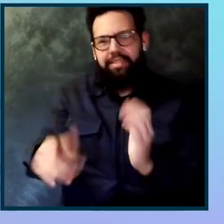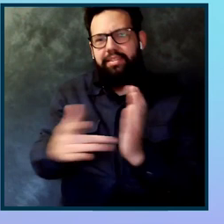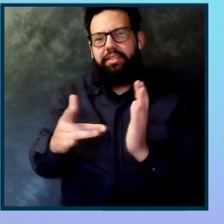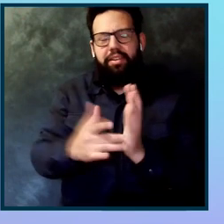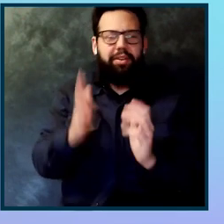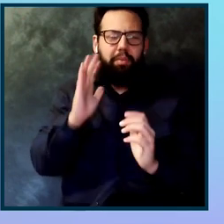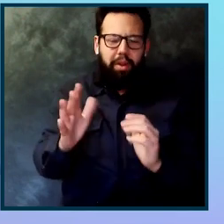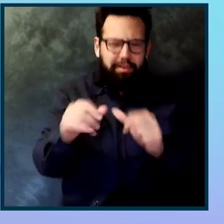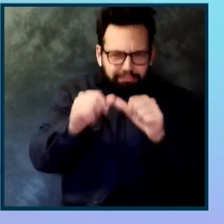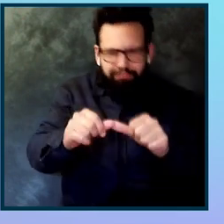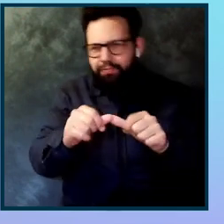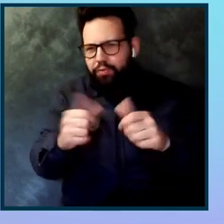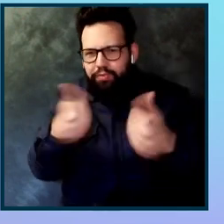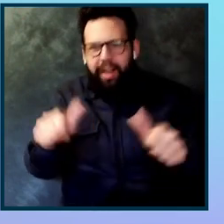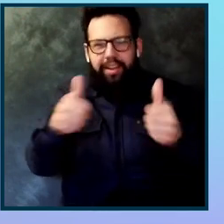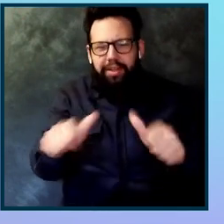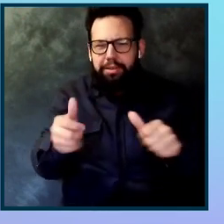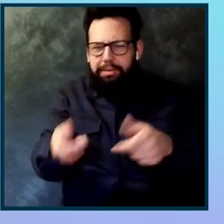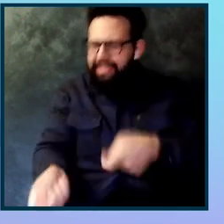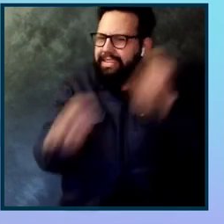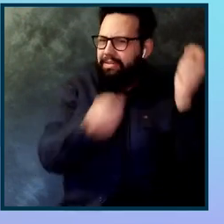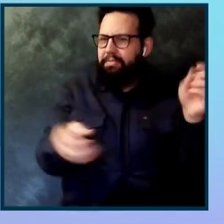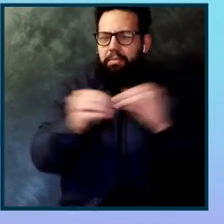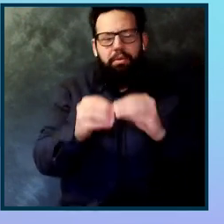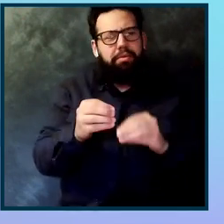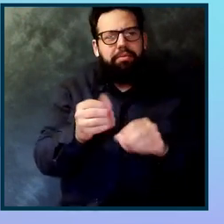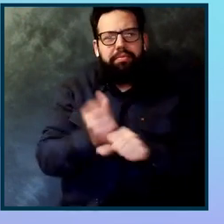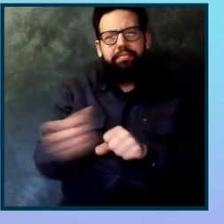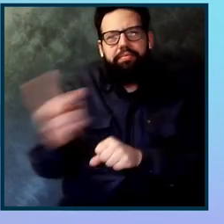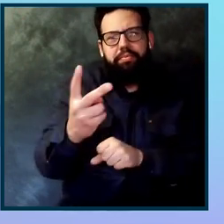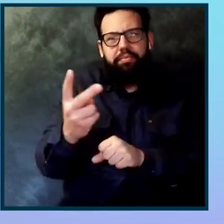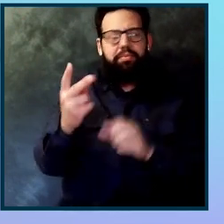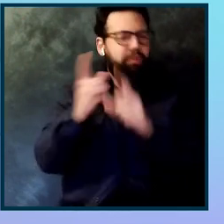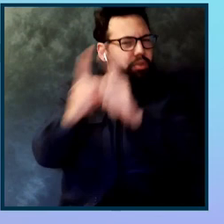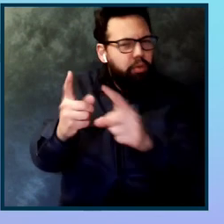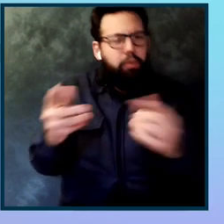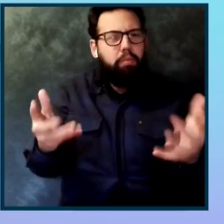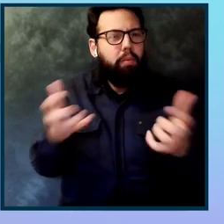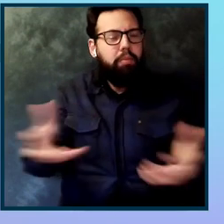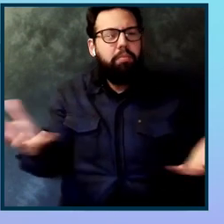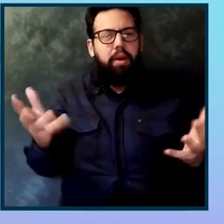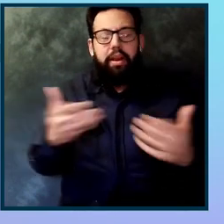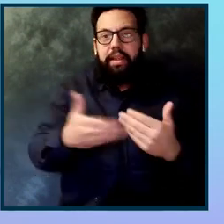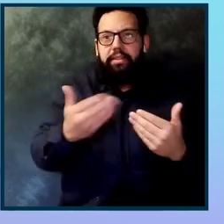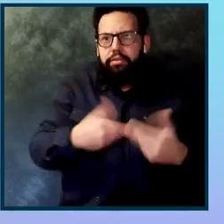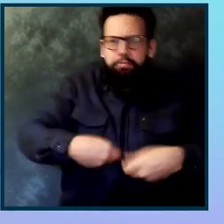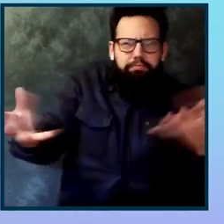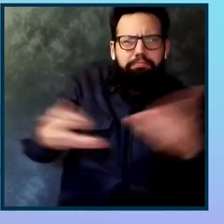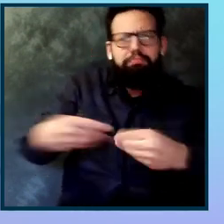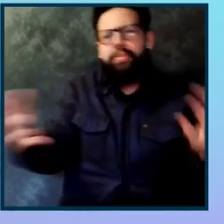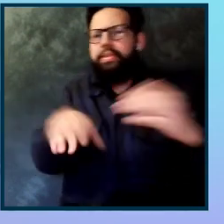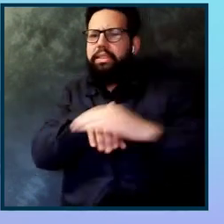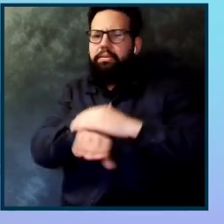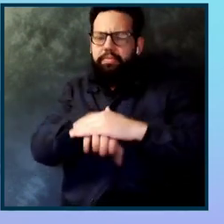coming year. Using technology to empower the user to high velocity accessibility. And so while we're proud over